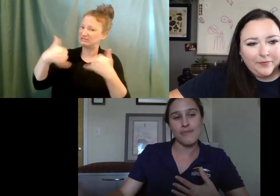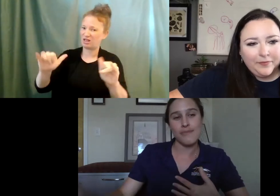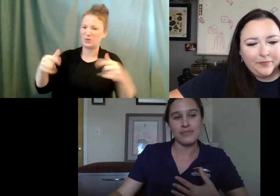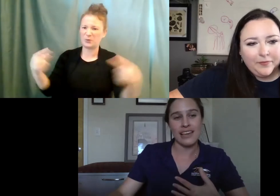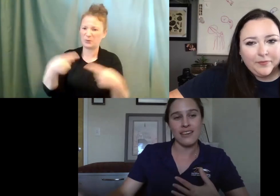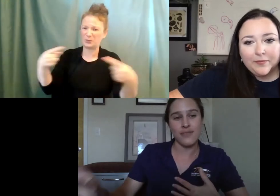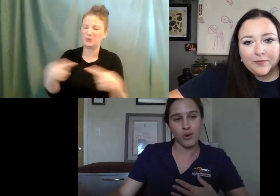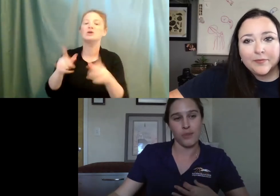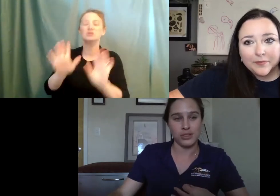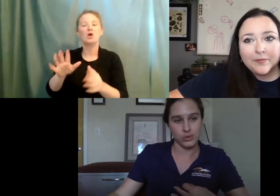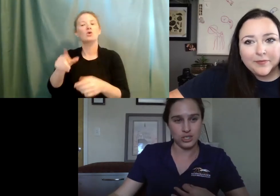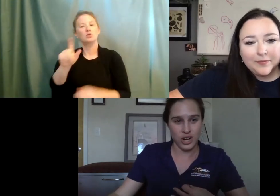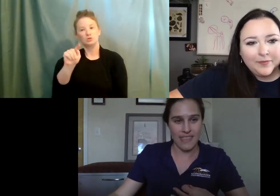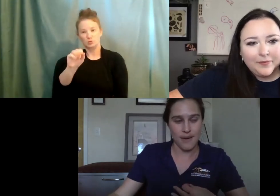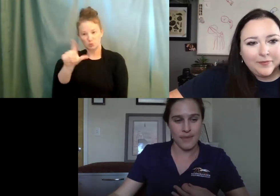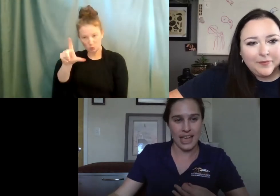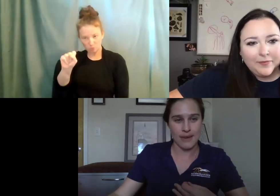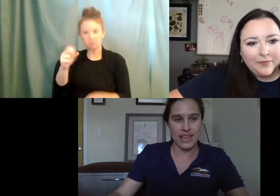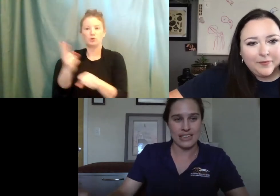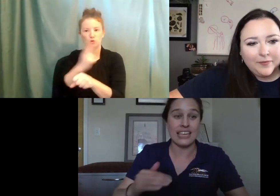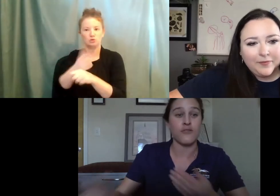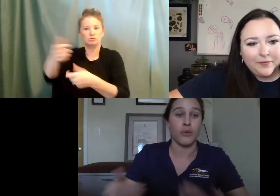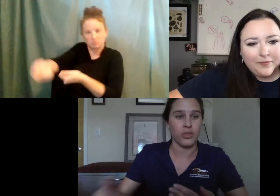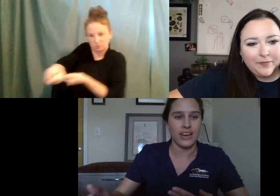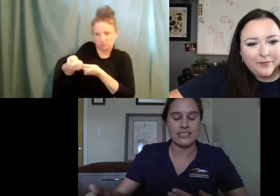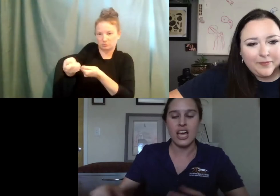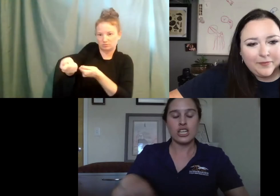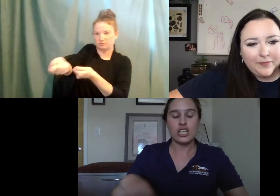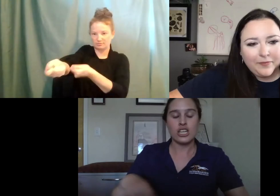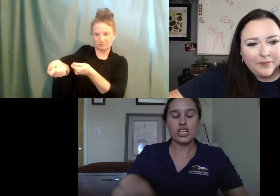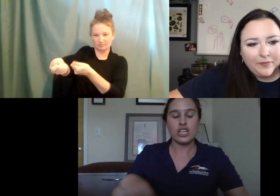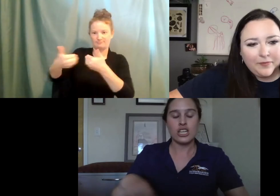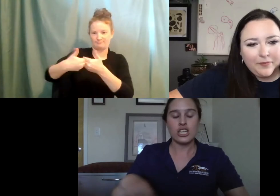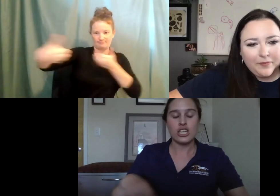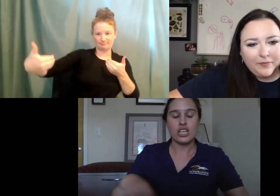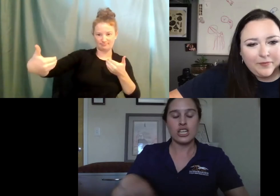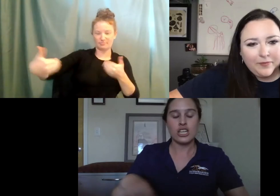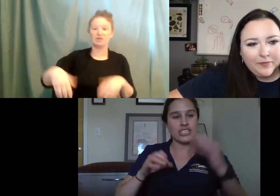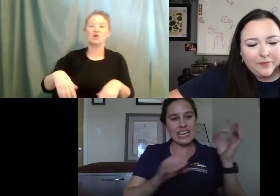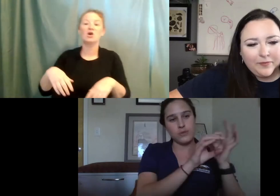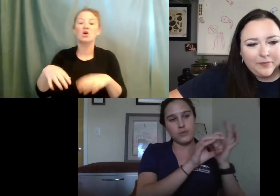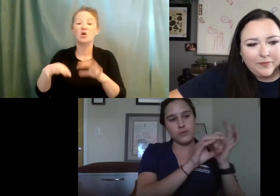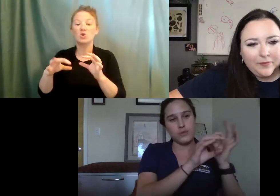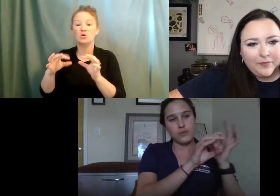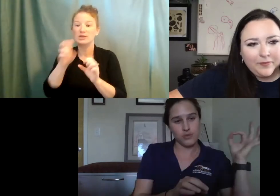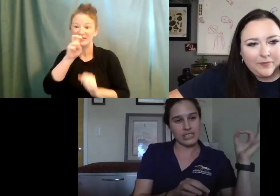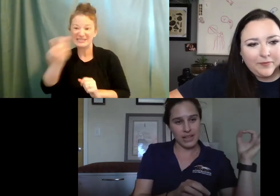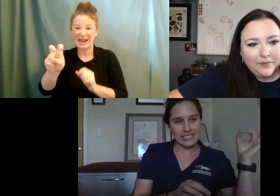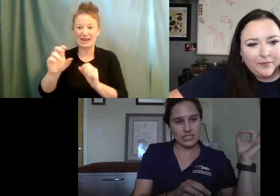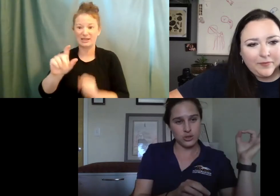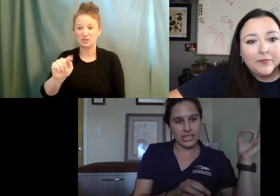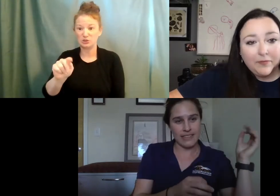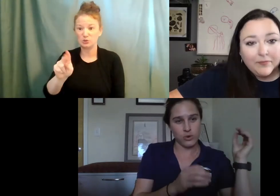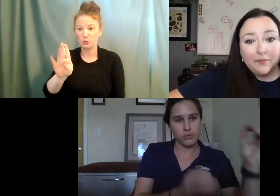help us keep them safe and properly restrain them and make it safe for both of us. So the snake tube is going to be a length of clear